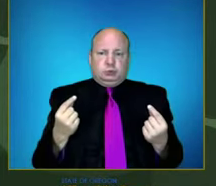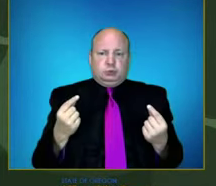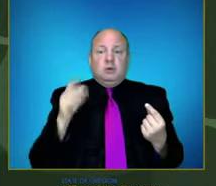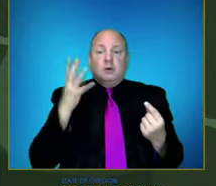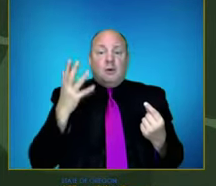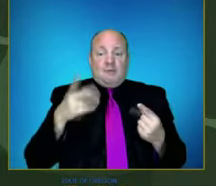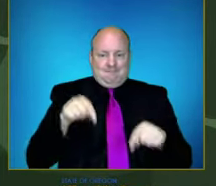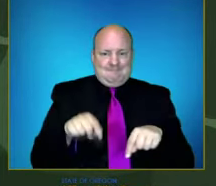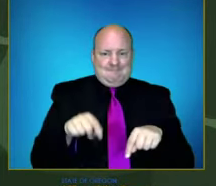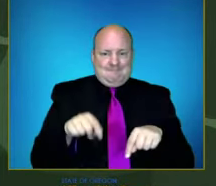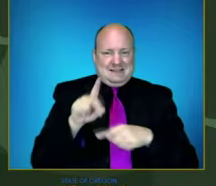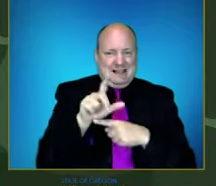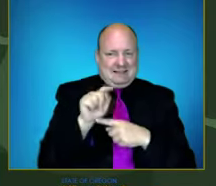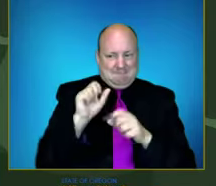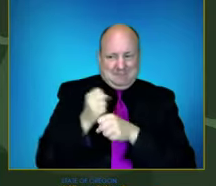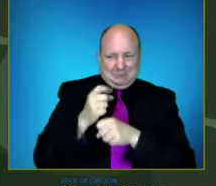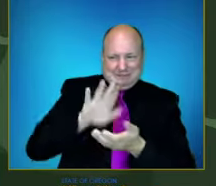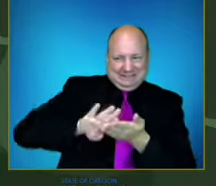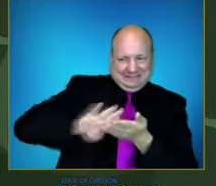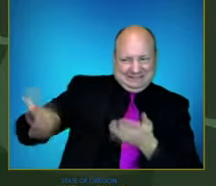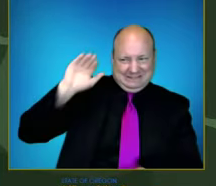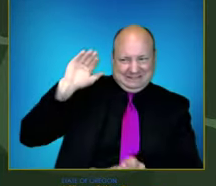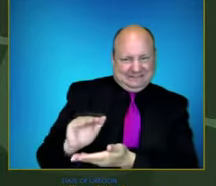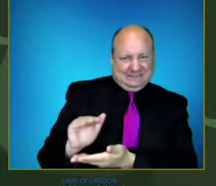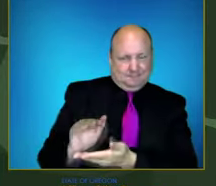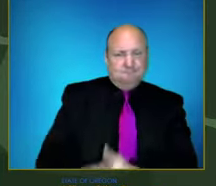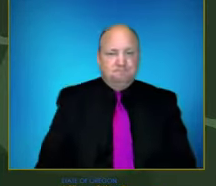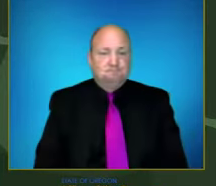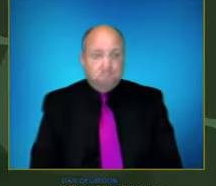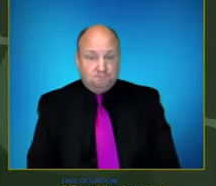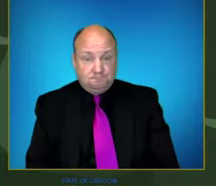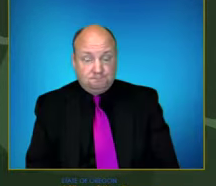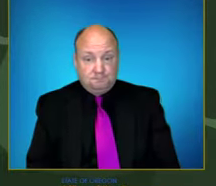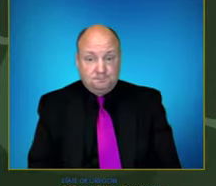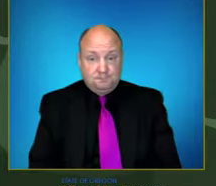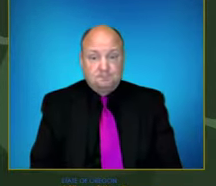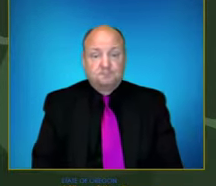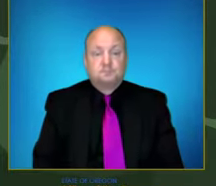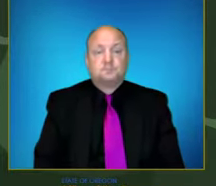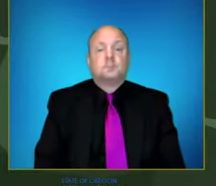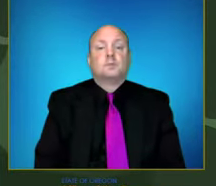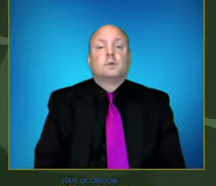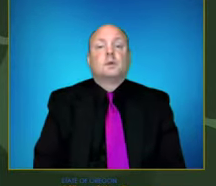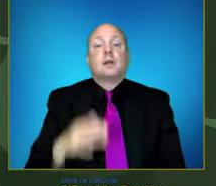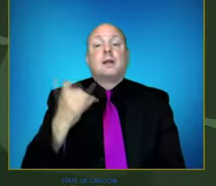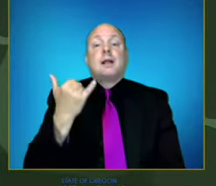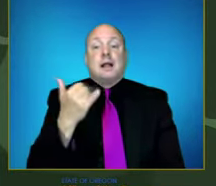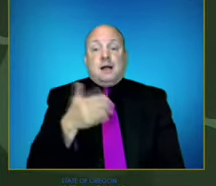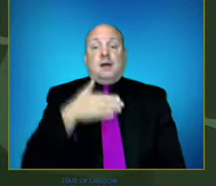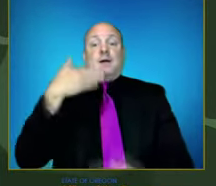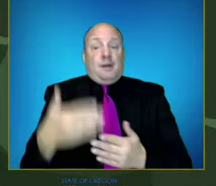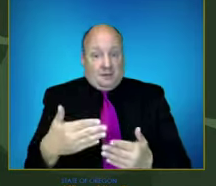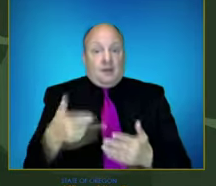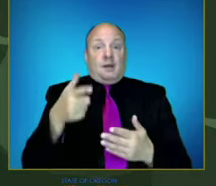why, moving forward for the immediate future, masks will be required in all indoor public